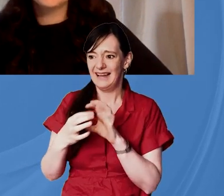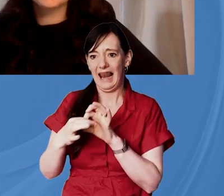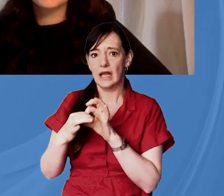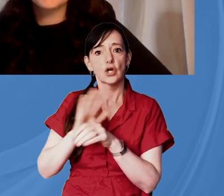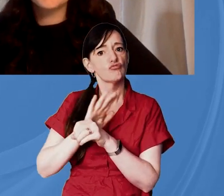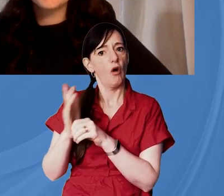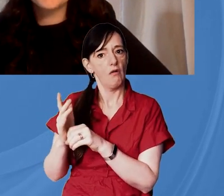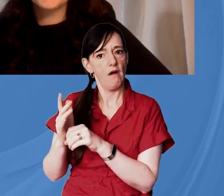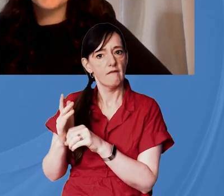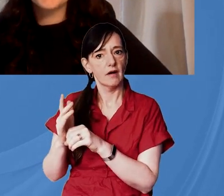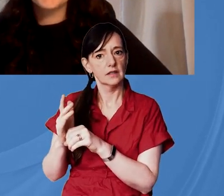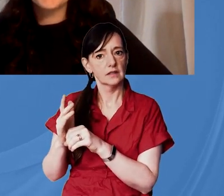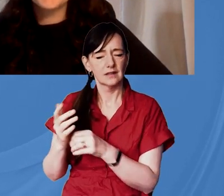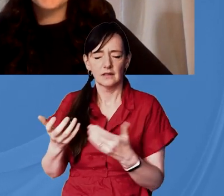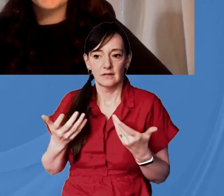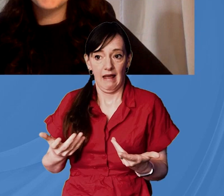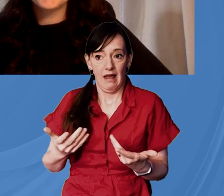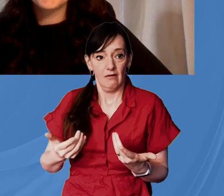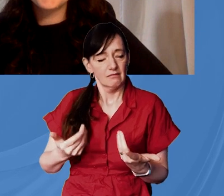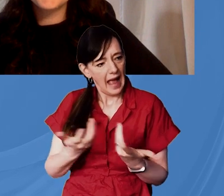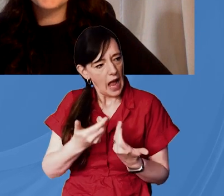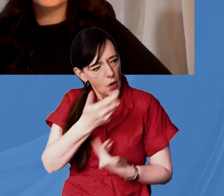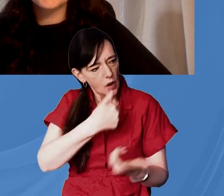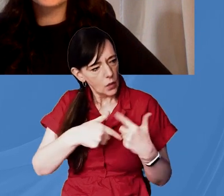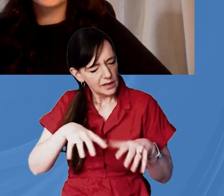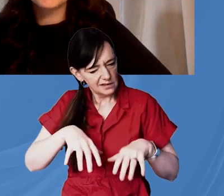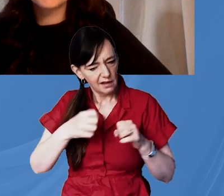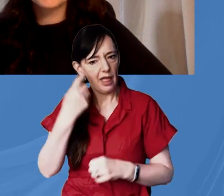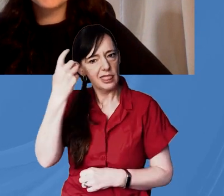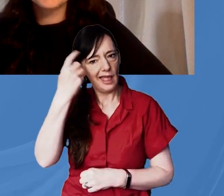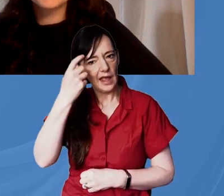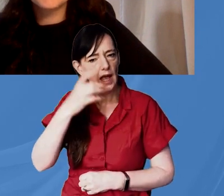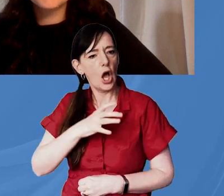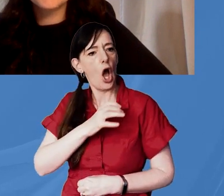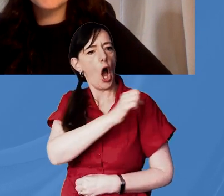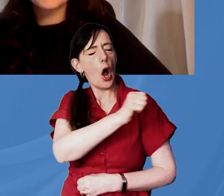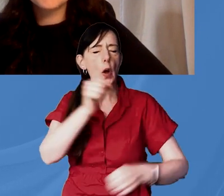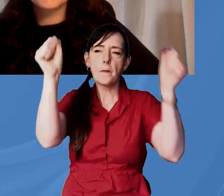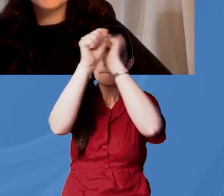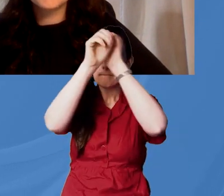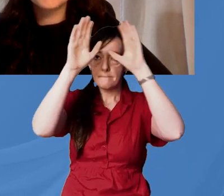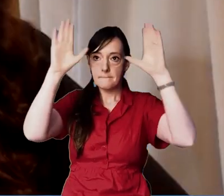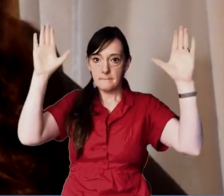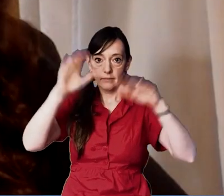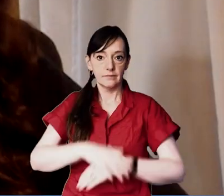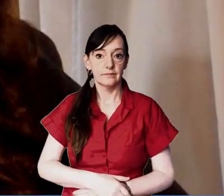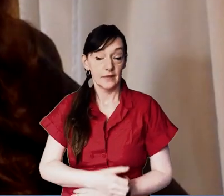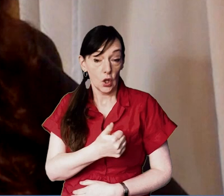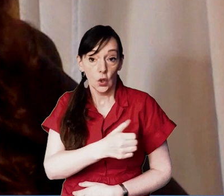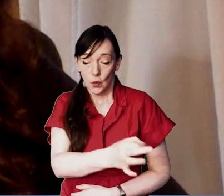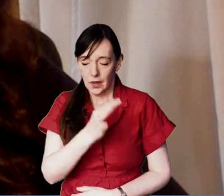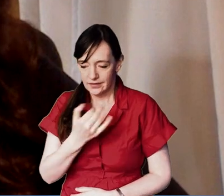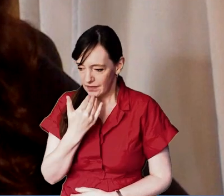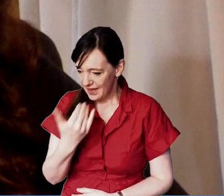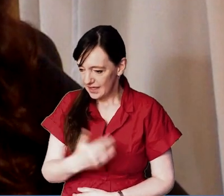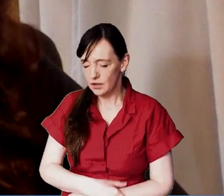christy how can we begin thinking about that topic of hope especially in today's uh complicated world that we find ourselves in that's such a great